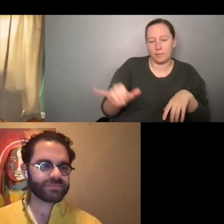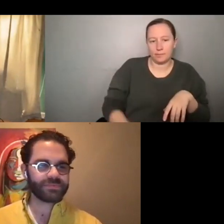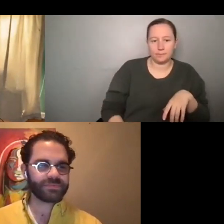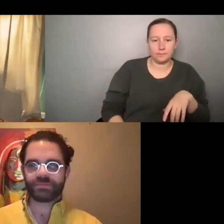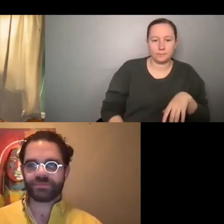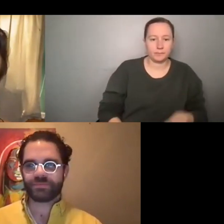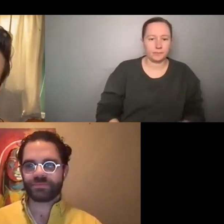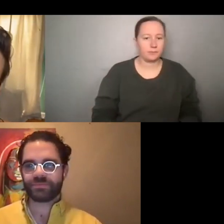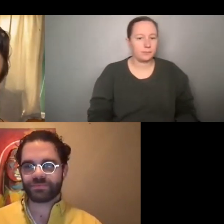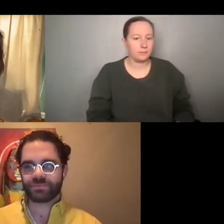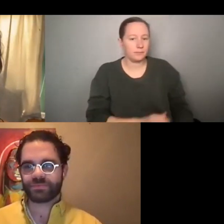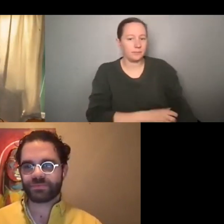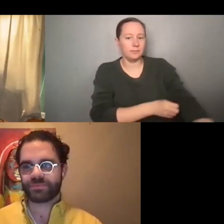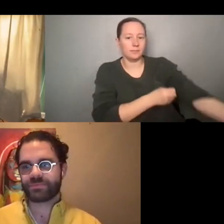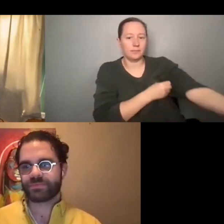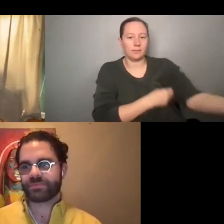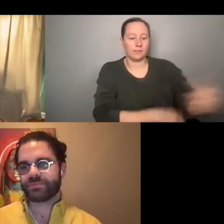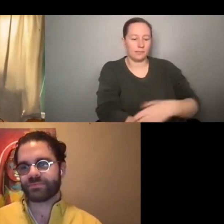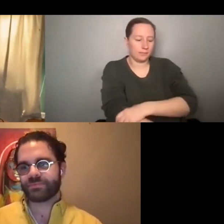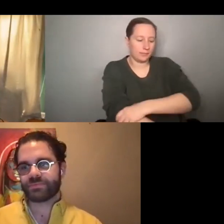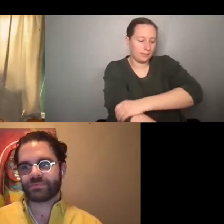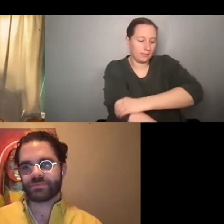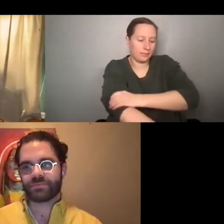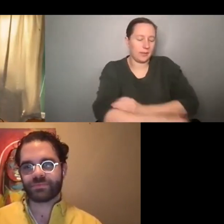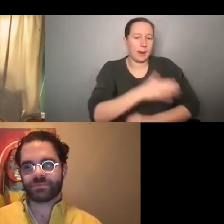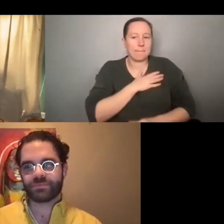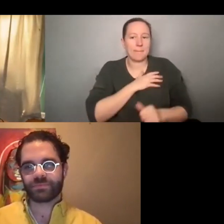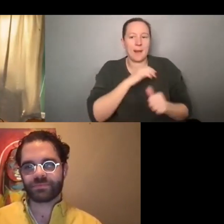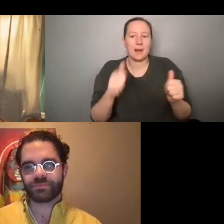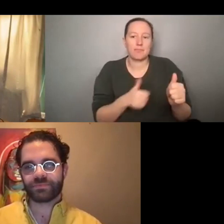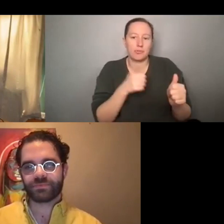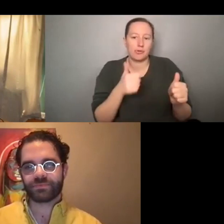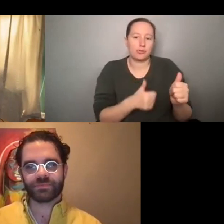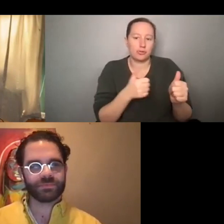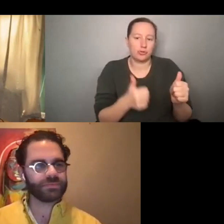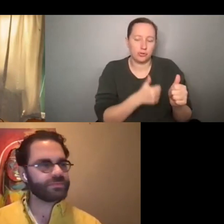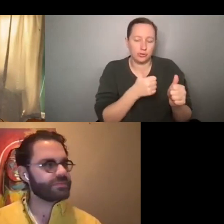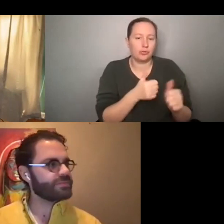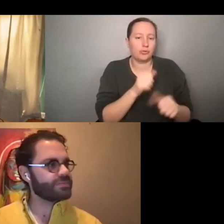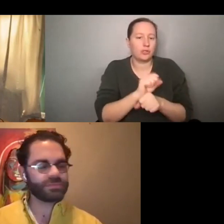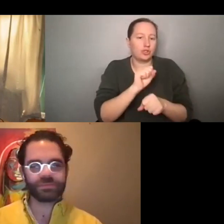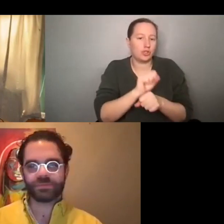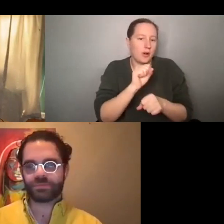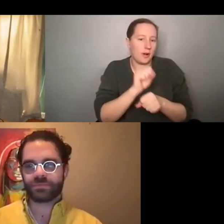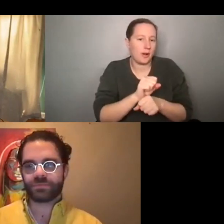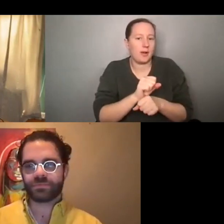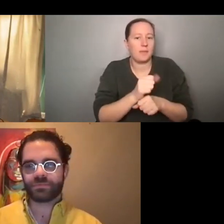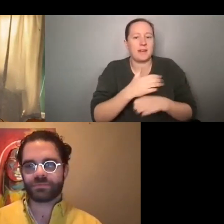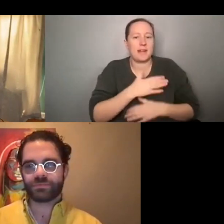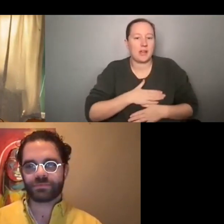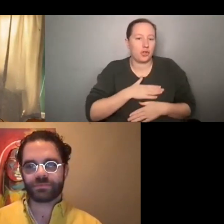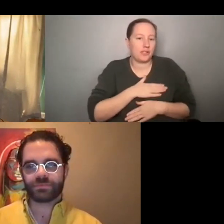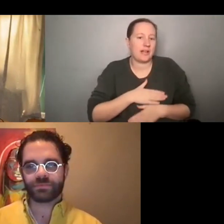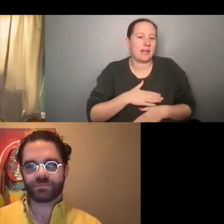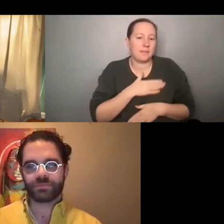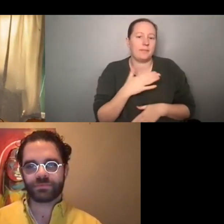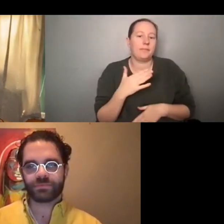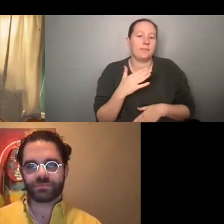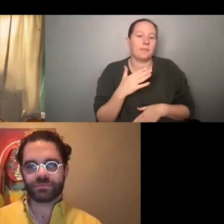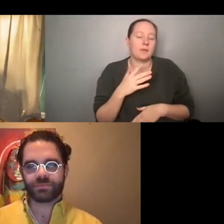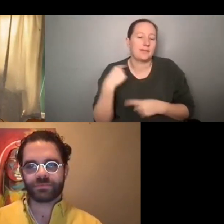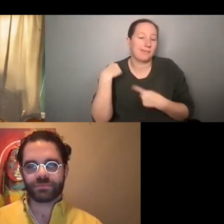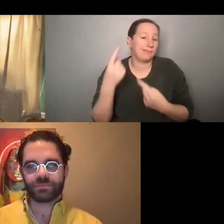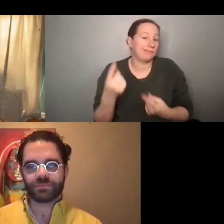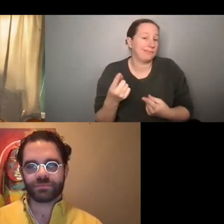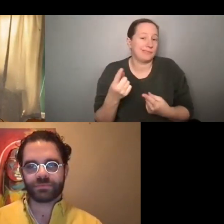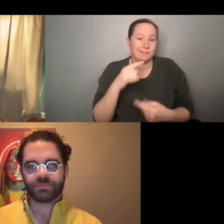Yeah. My, uh, pursuit of a career in entertainment was when ever since I